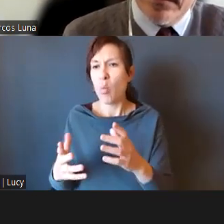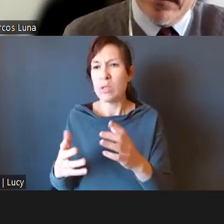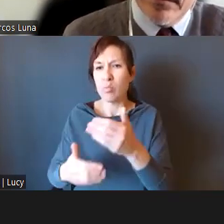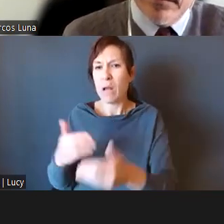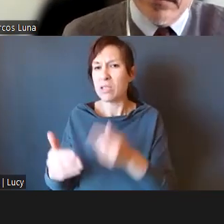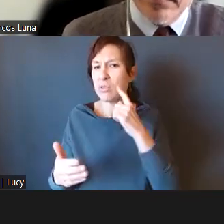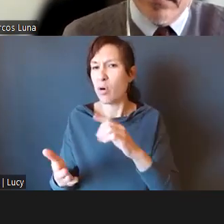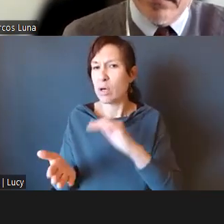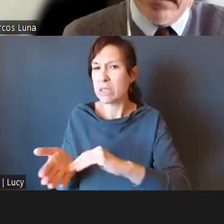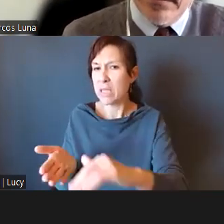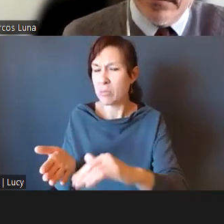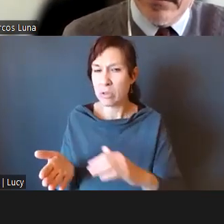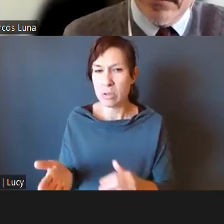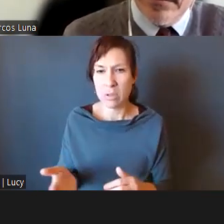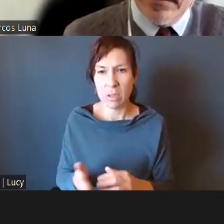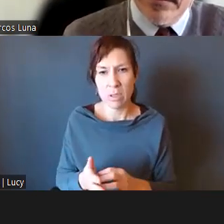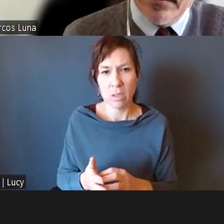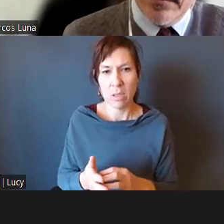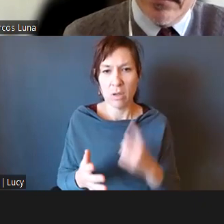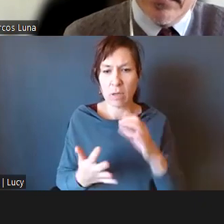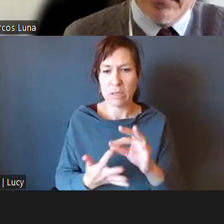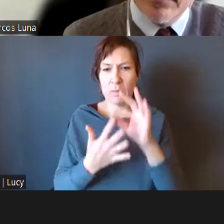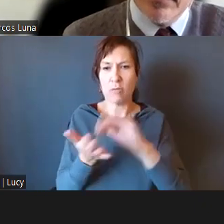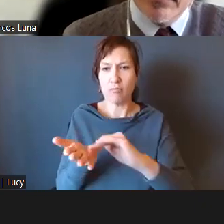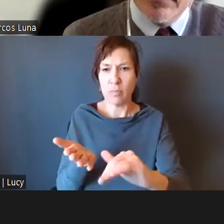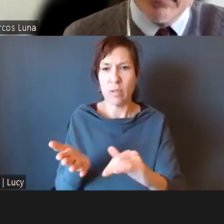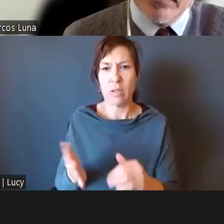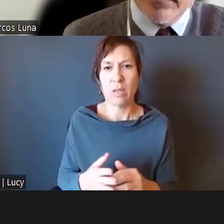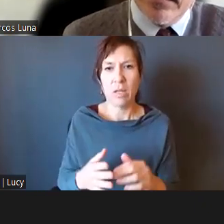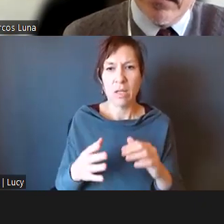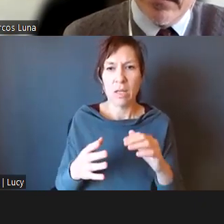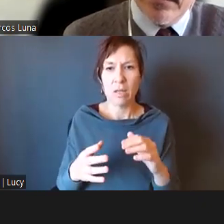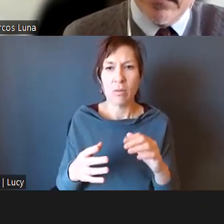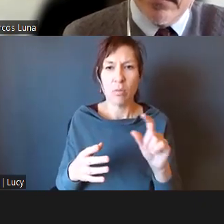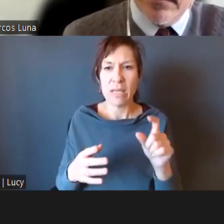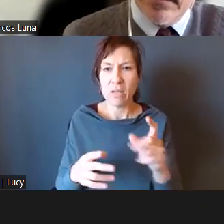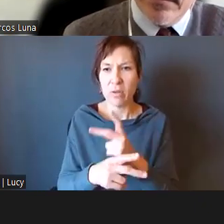can do there to make sure that is also very accessible, too.